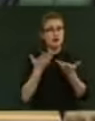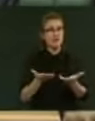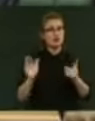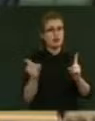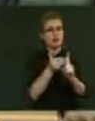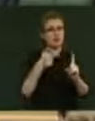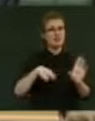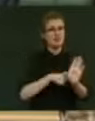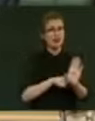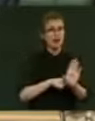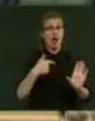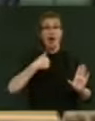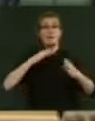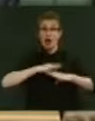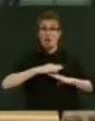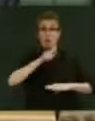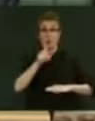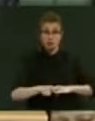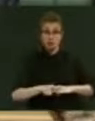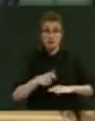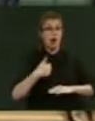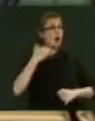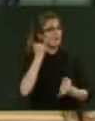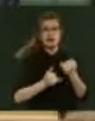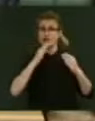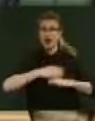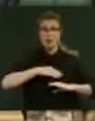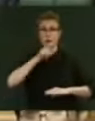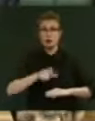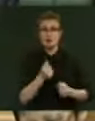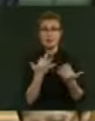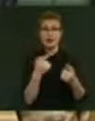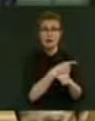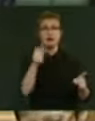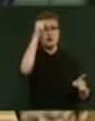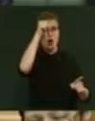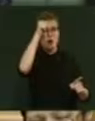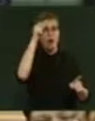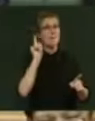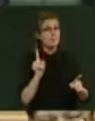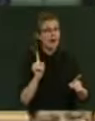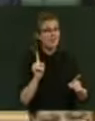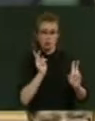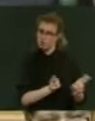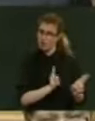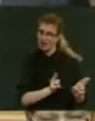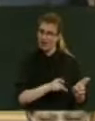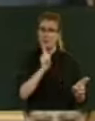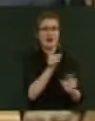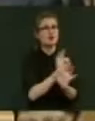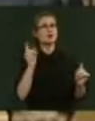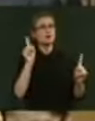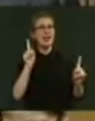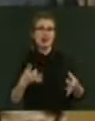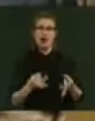people know. I'm very humble. I'm very humble, Mr Speaker. But not today, Mr Speaker. I'm ready to rumble today